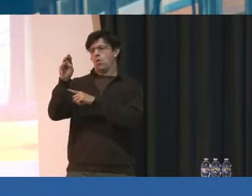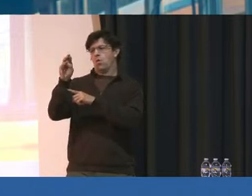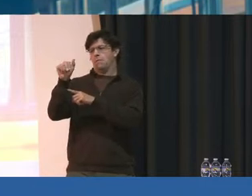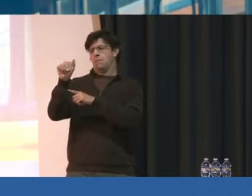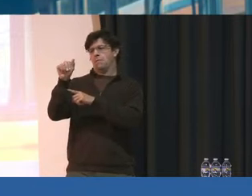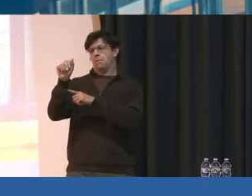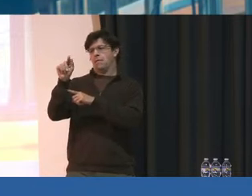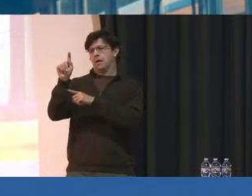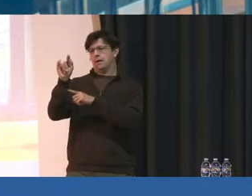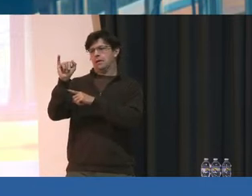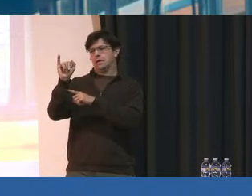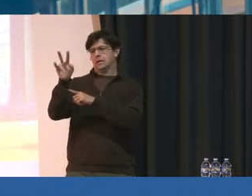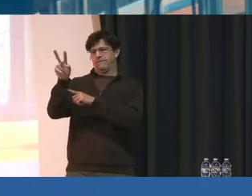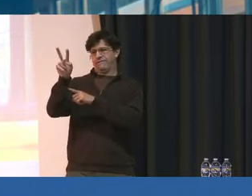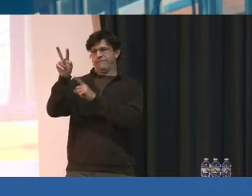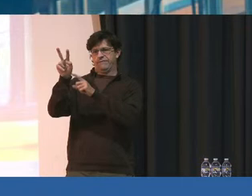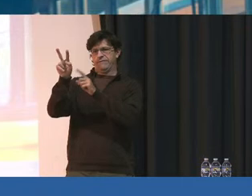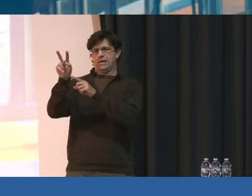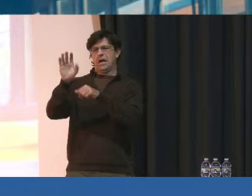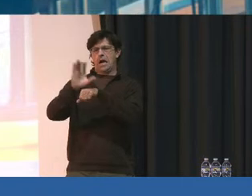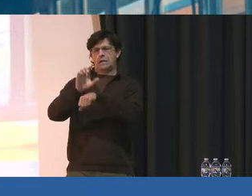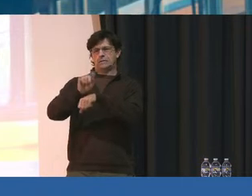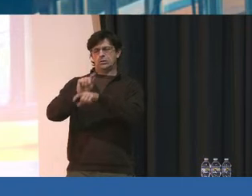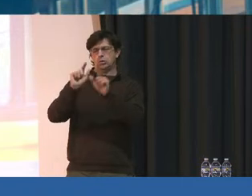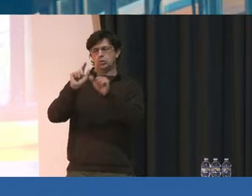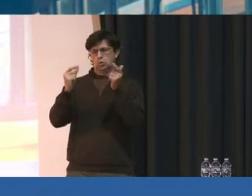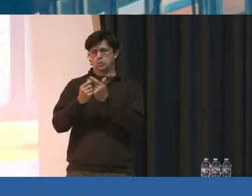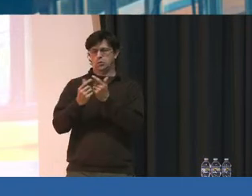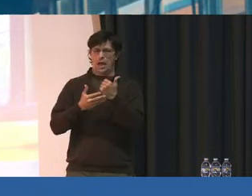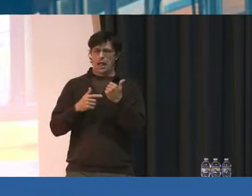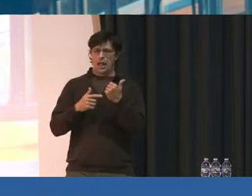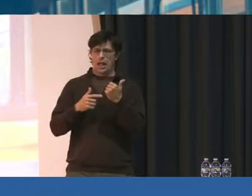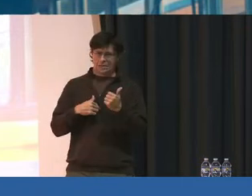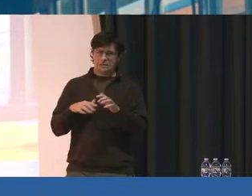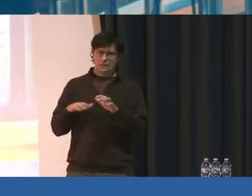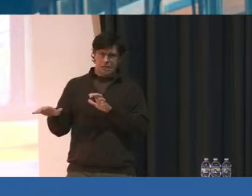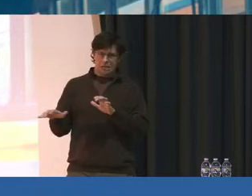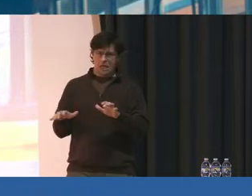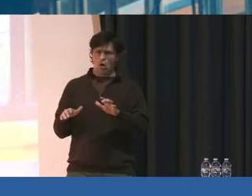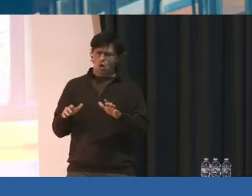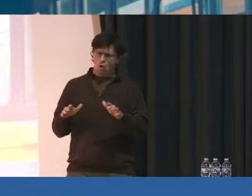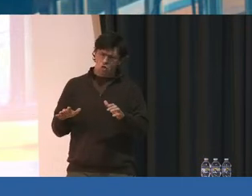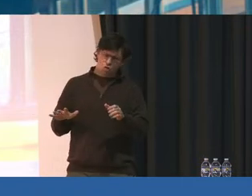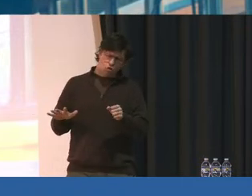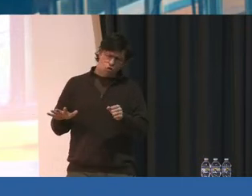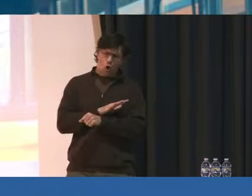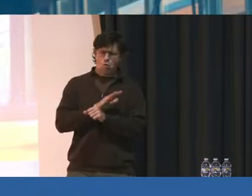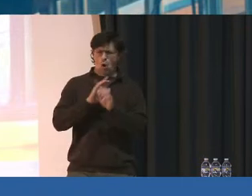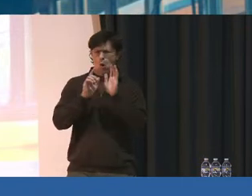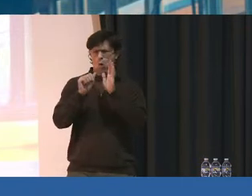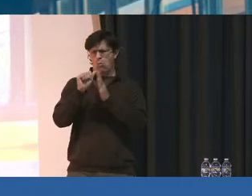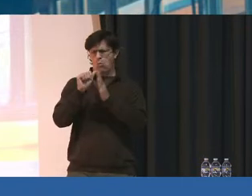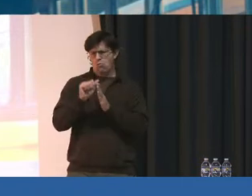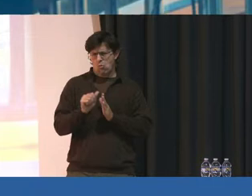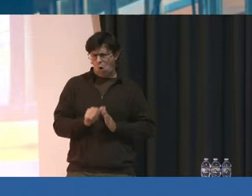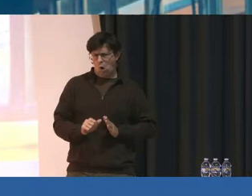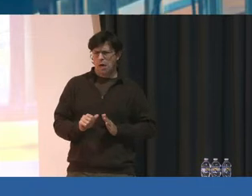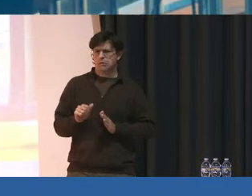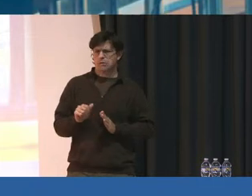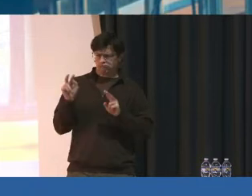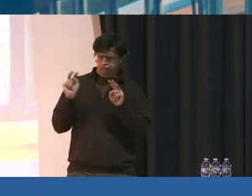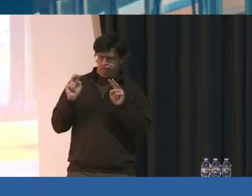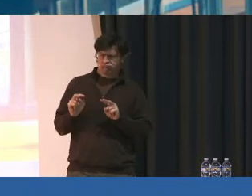M-A-T-I-V, consulting group, to help us conduct a thorough audit that will include looking into